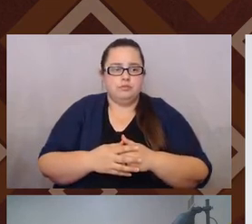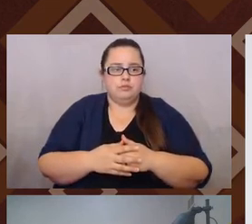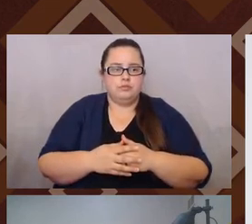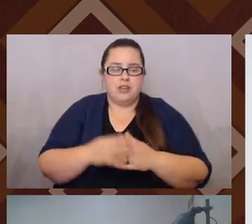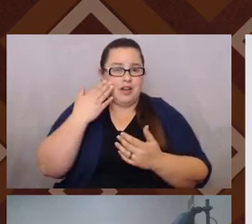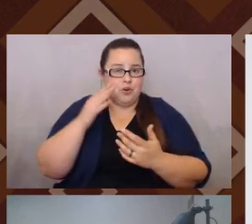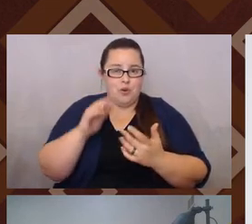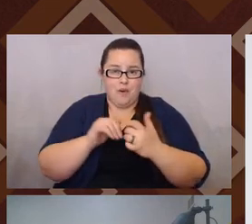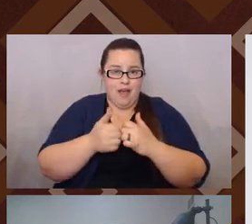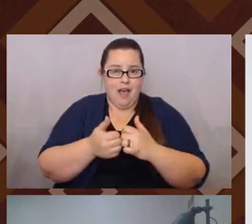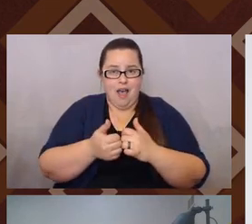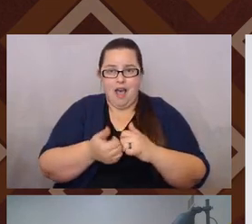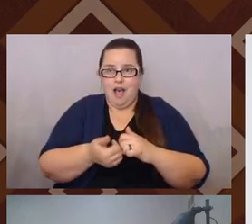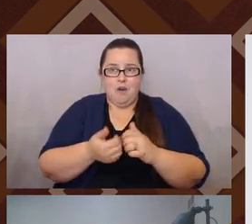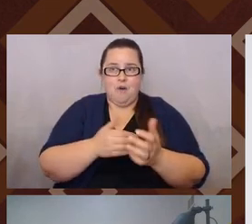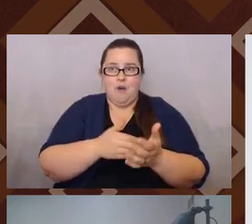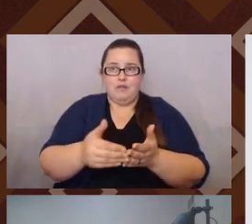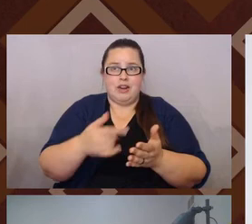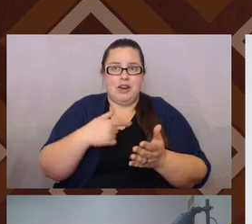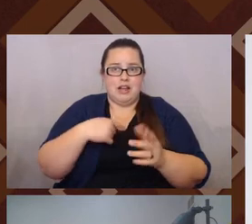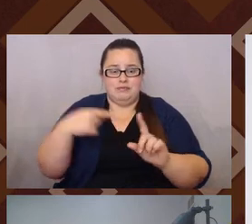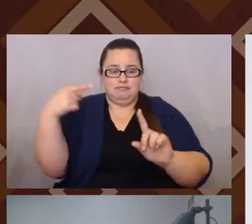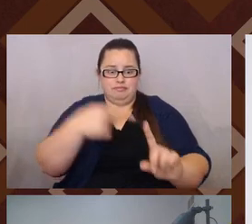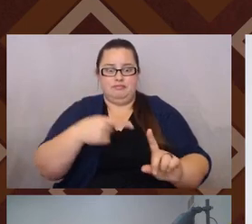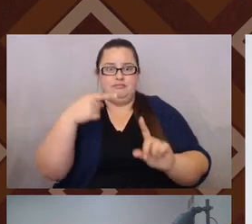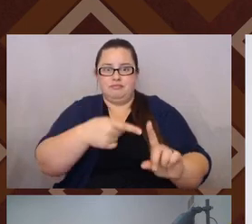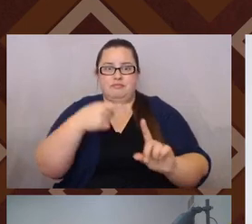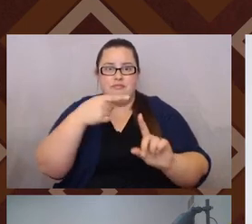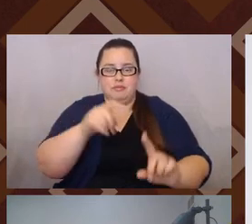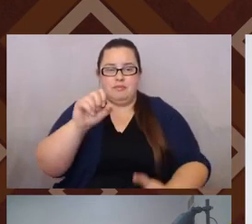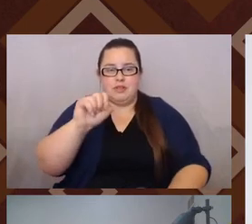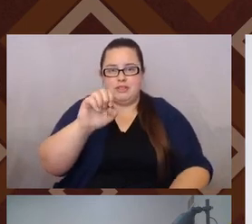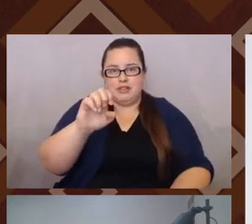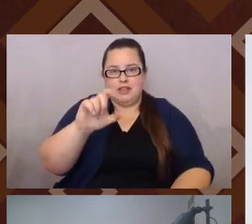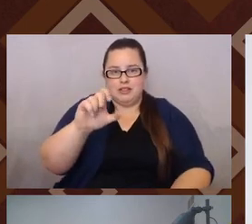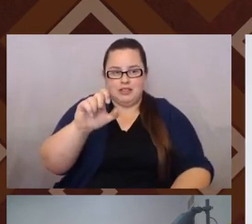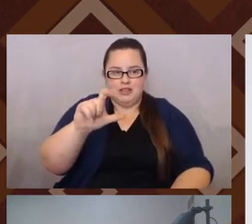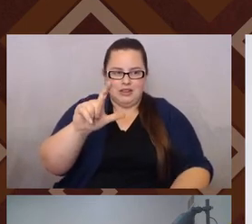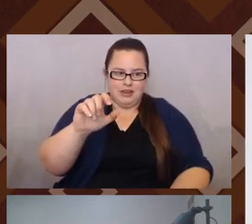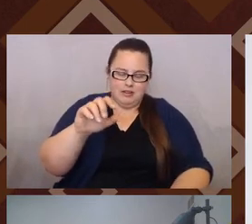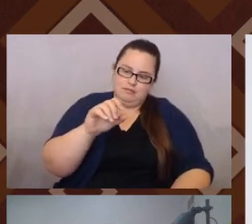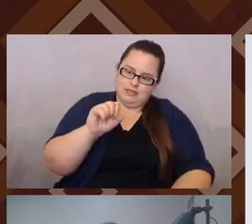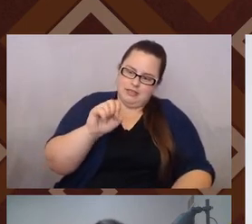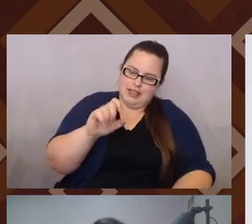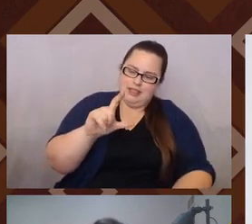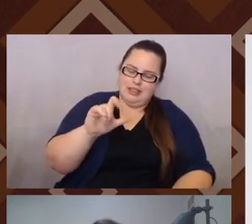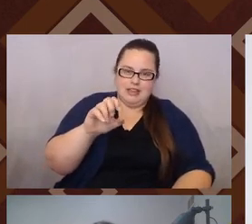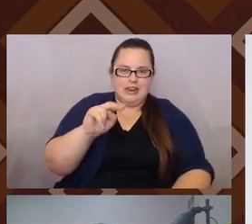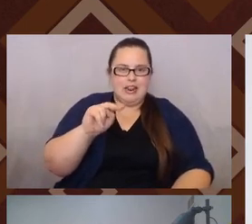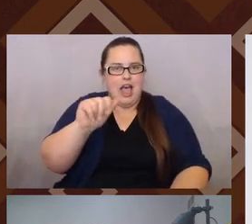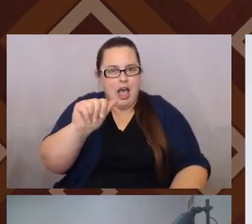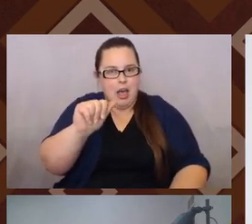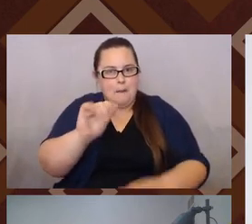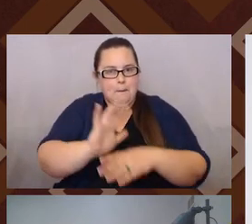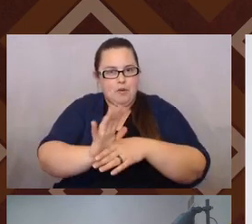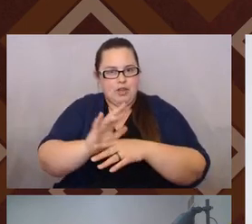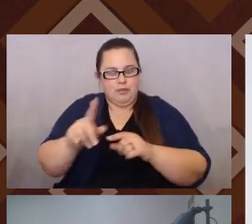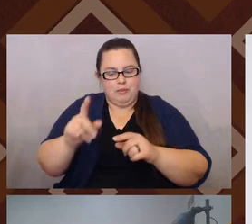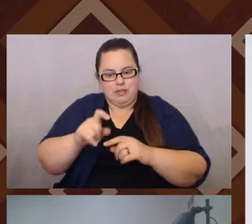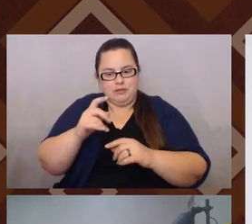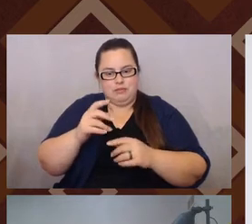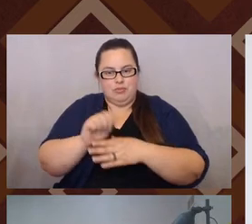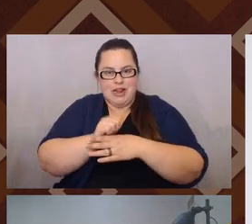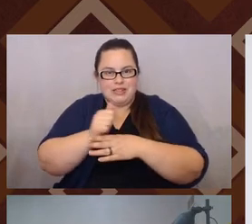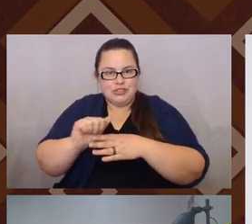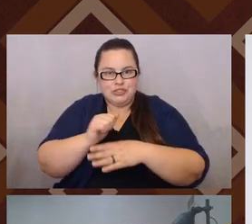times I could reference the Selena movie and where Selena just like needs to practice her Spanish because it's not